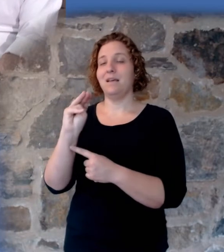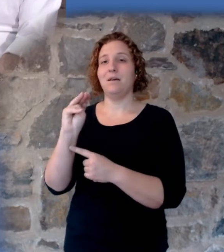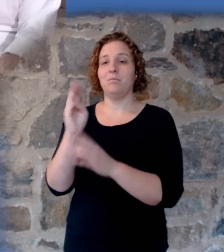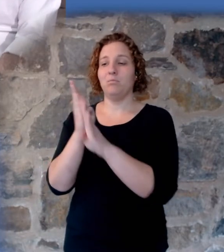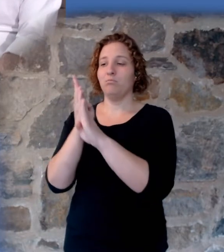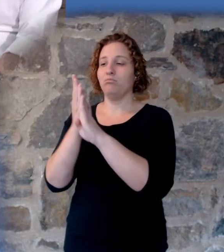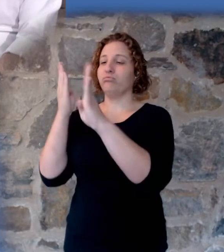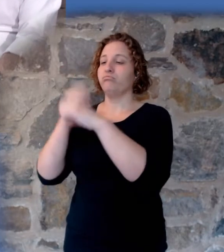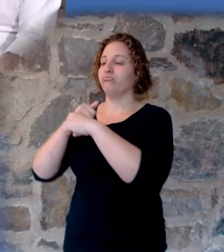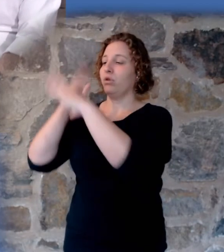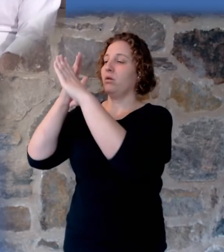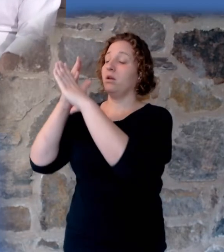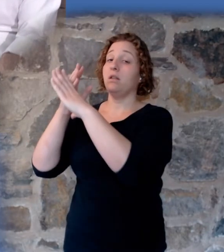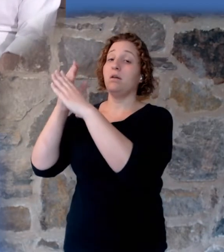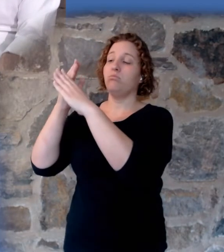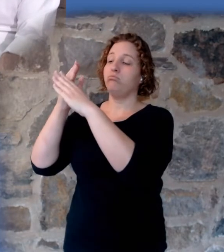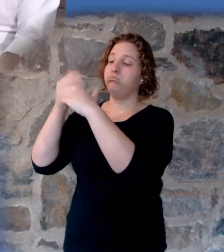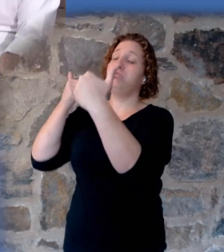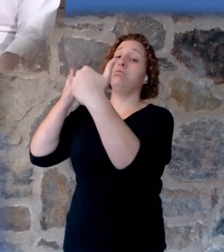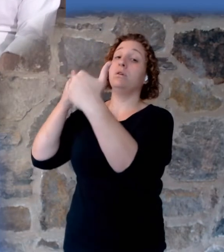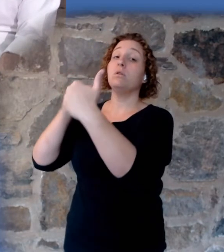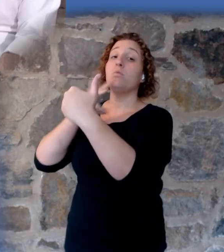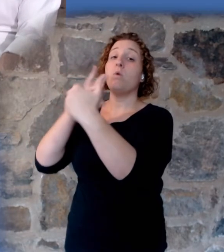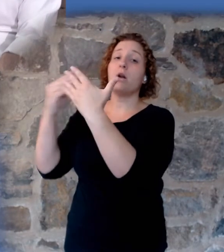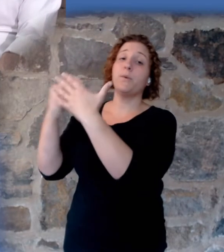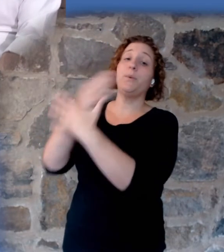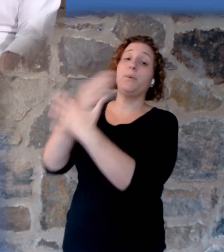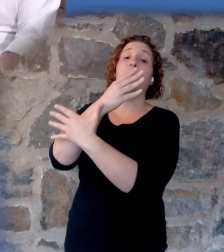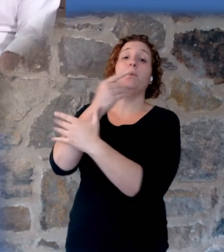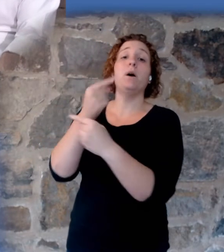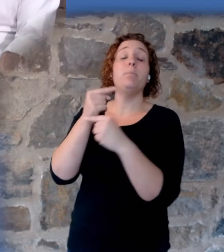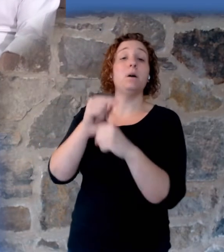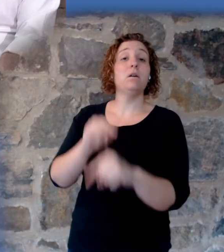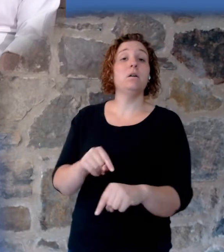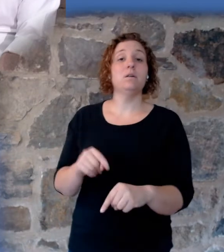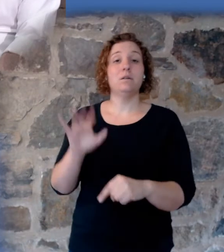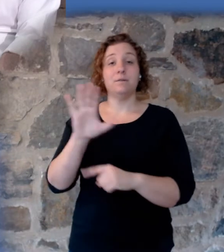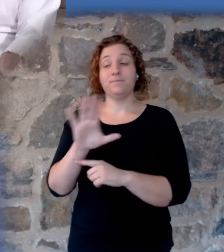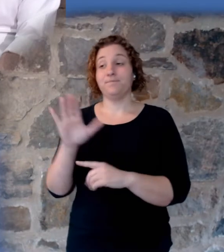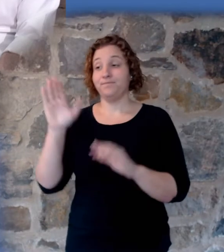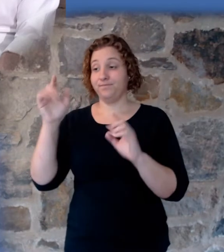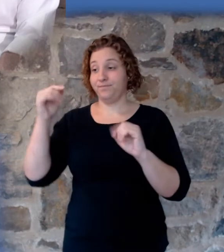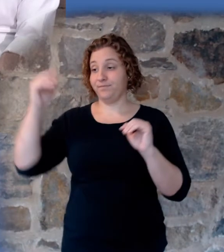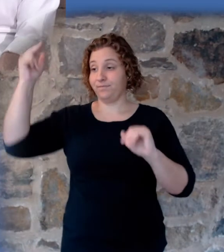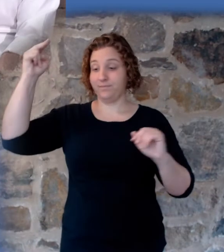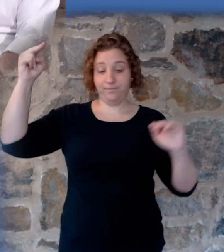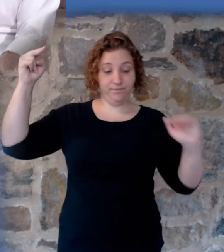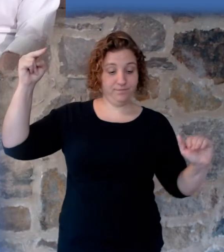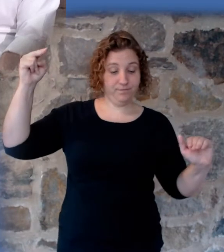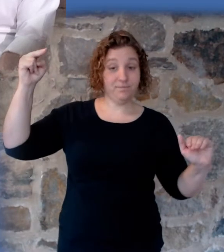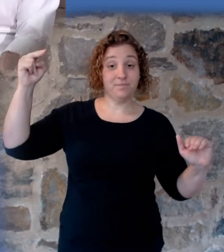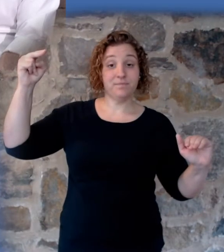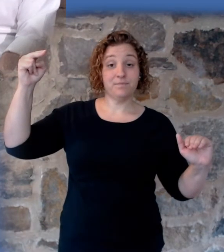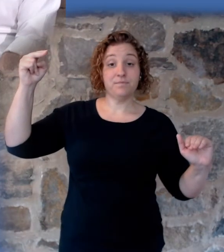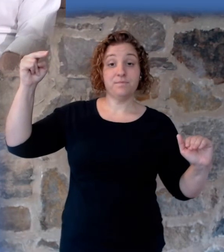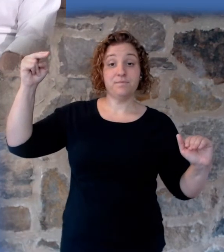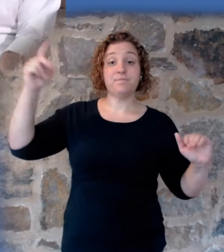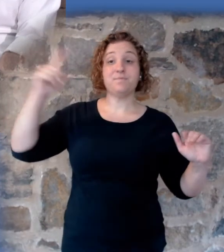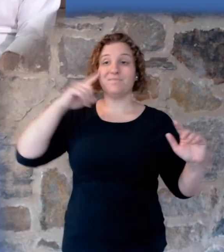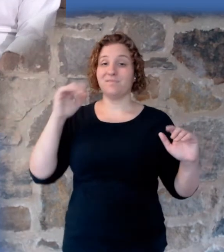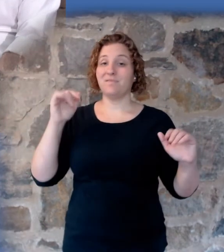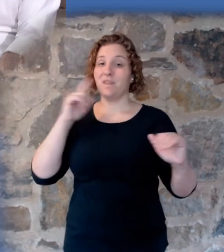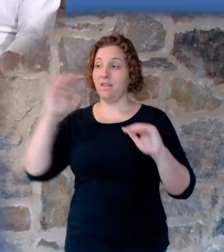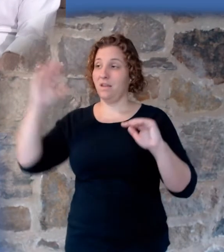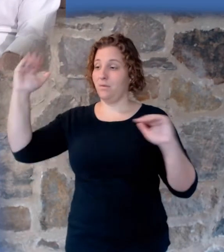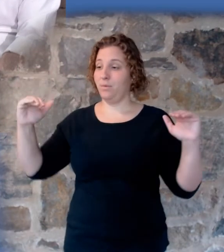So, once again, 8,500 feet at the peak, 1,800 feet down where the river is. That's an interesting feat to flow uphill for millions of